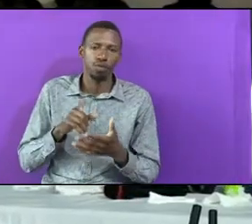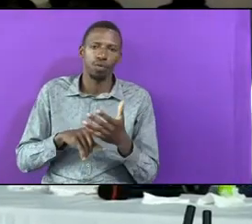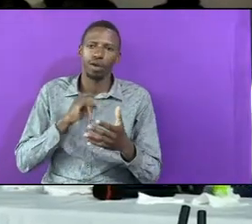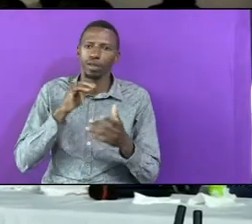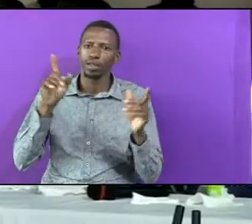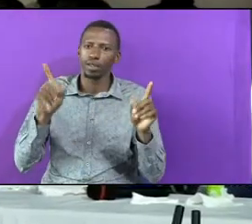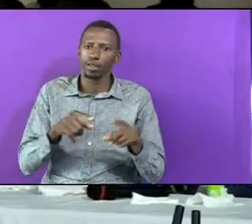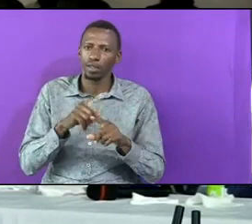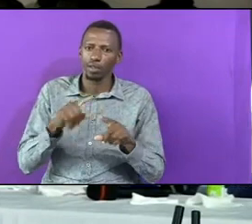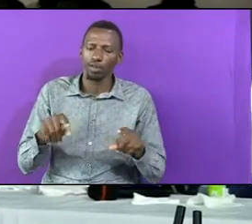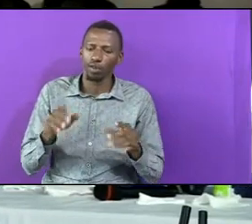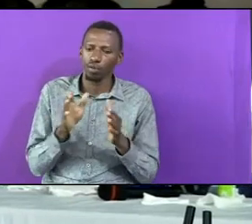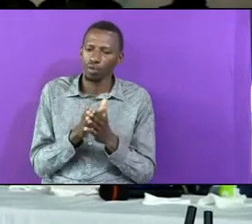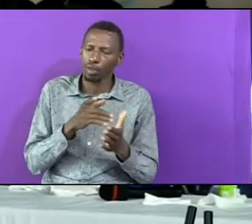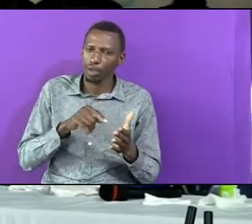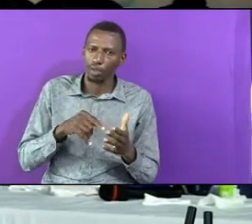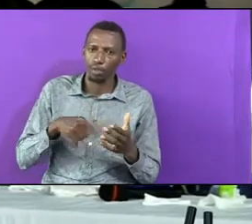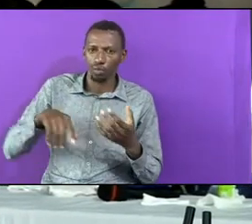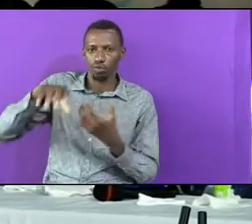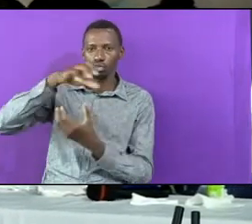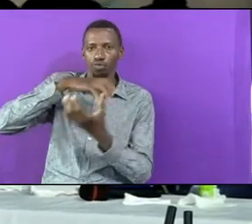We Confused Our Assignment